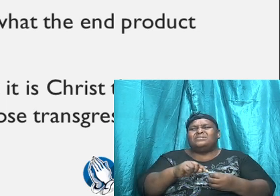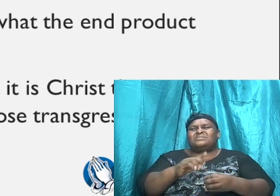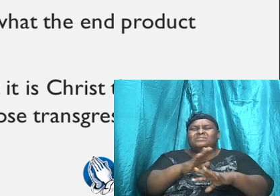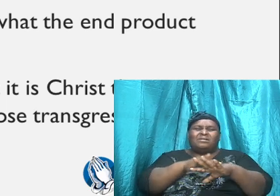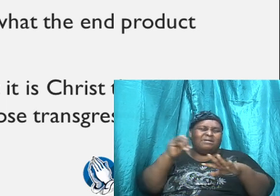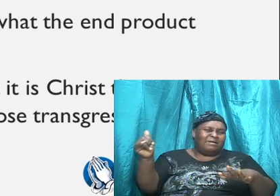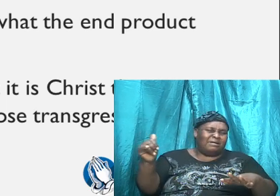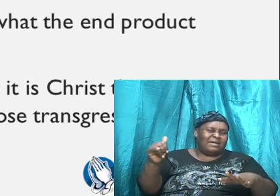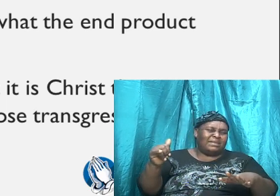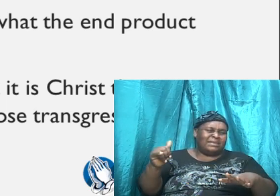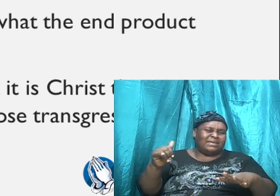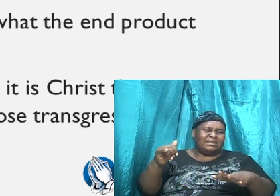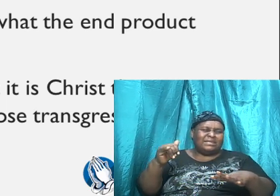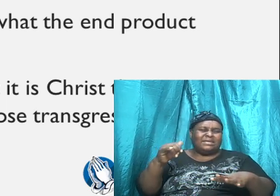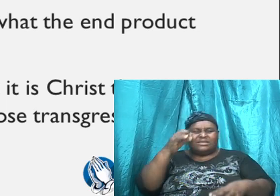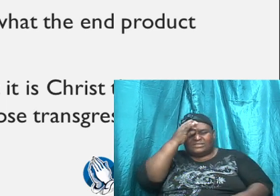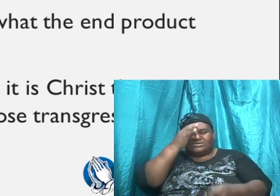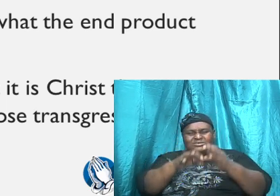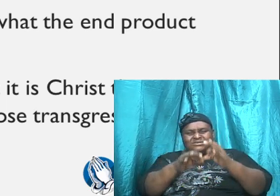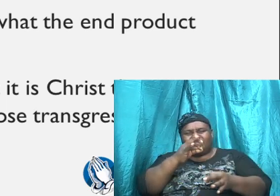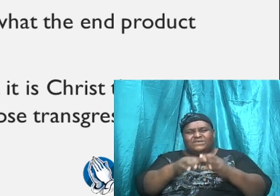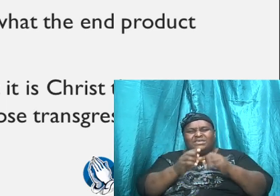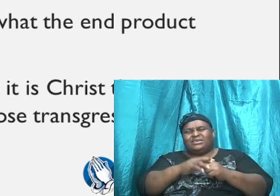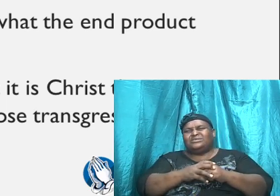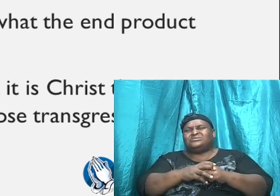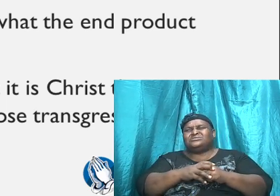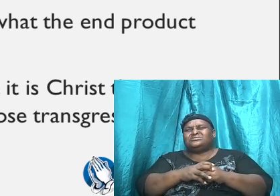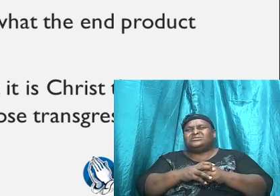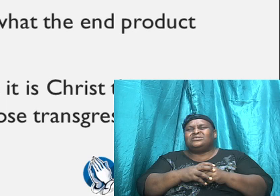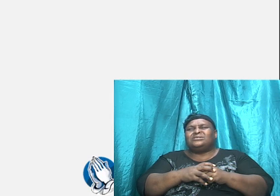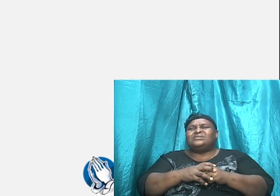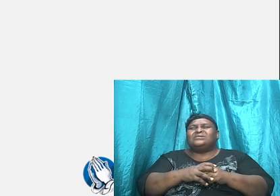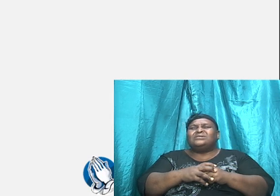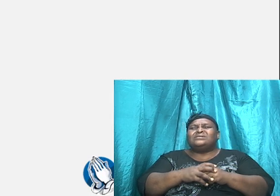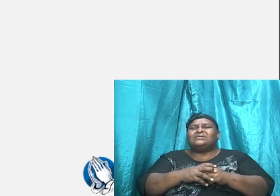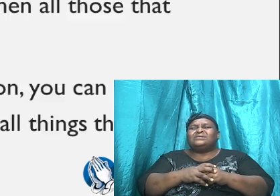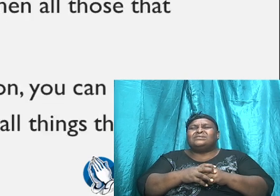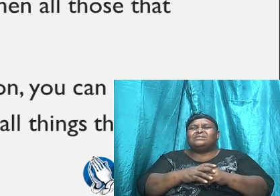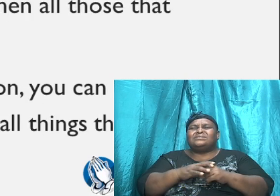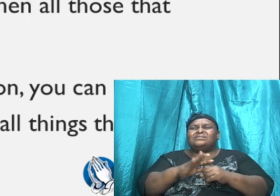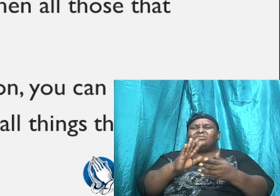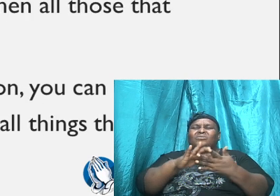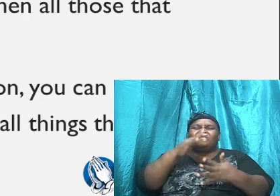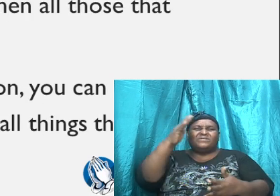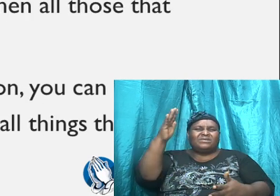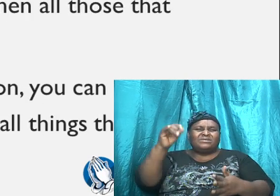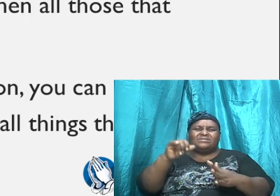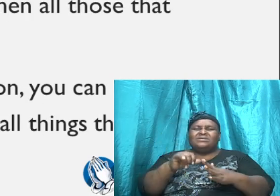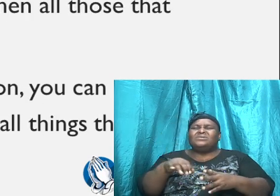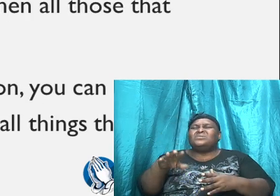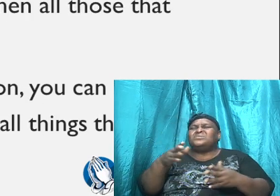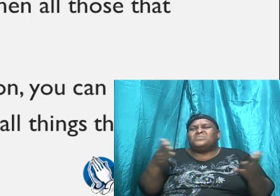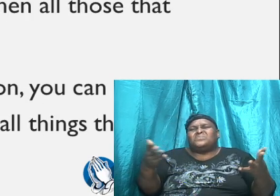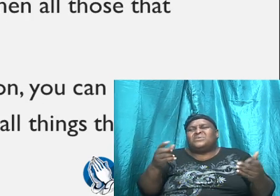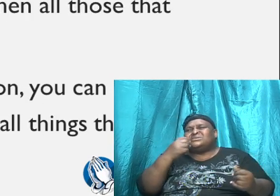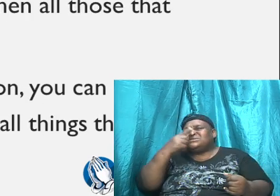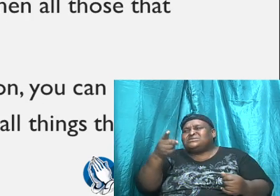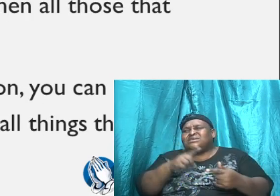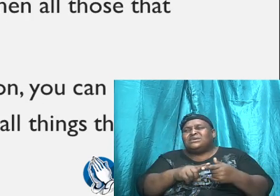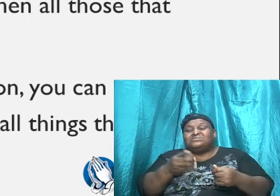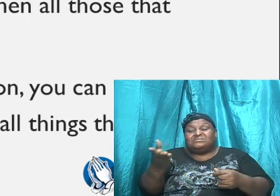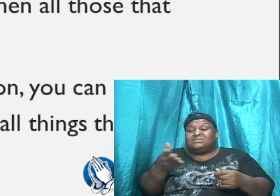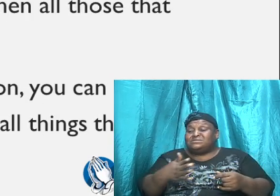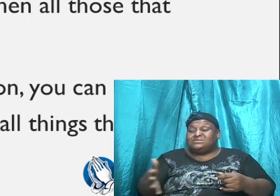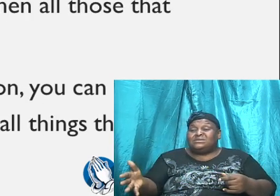of God, the justification that God gives us, the glorification, what shall I say to these things? If God